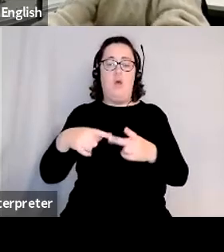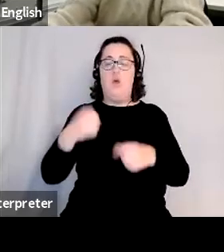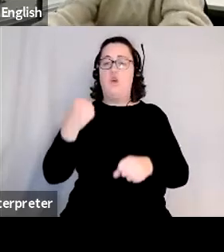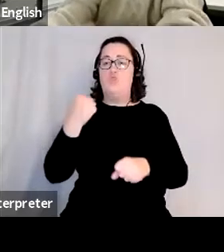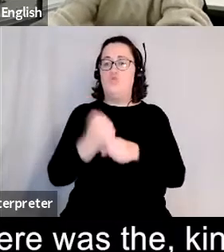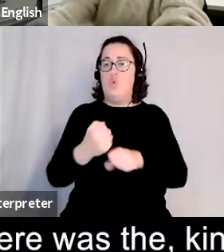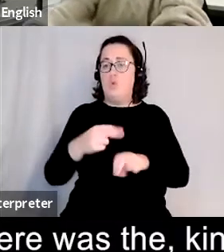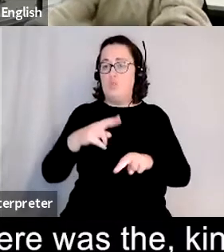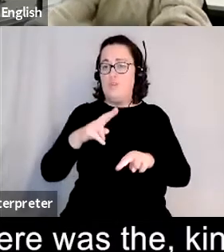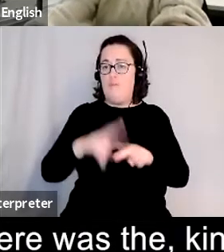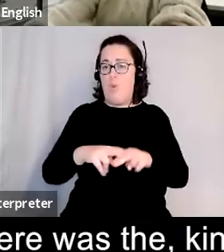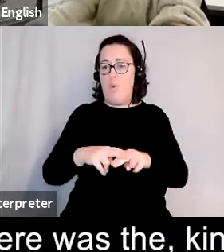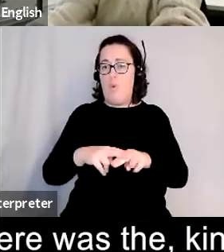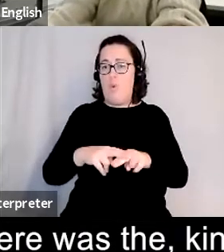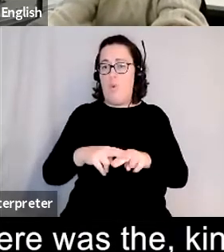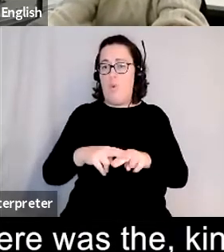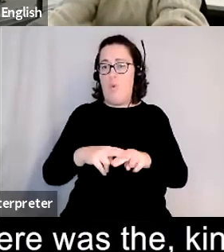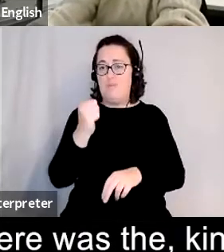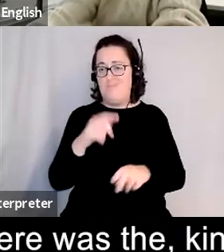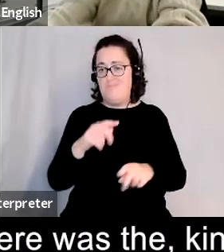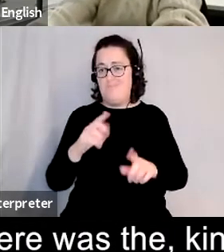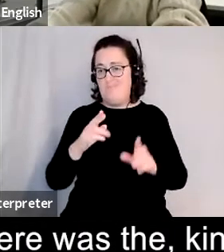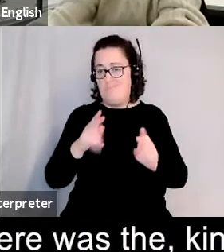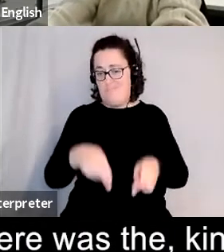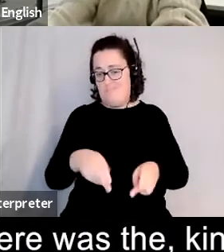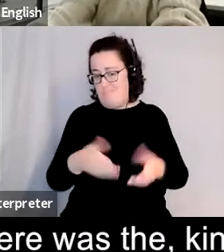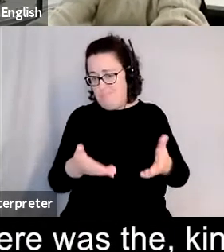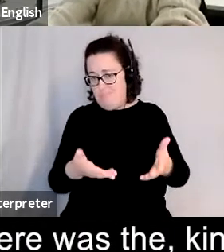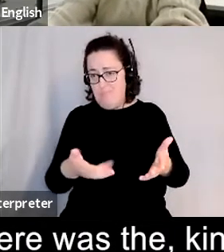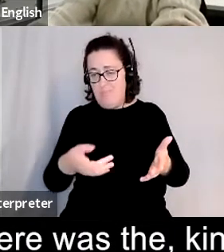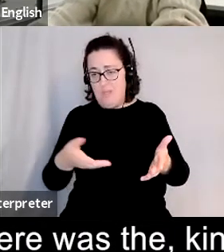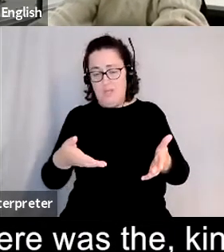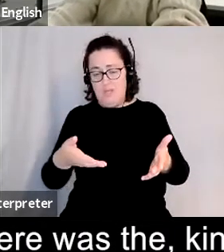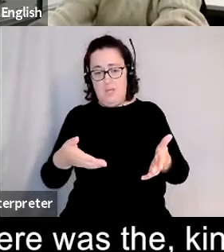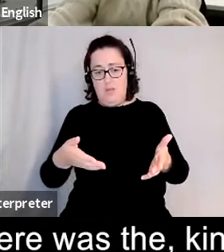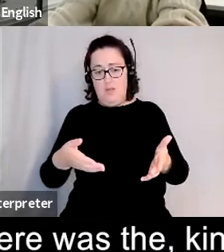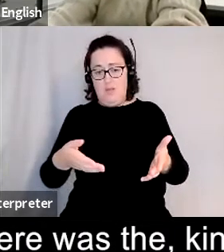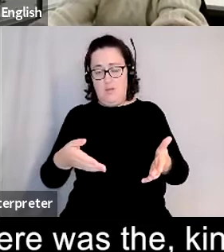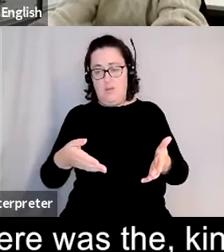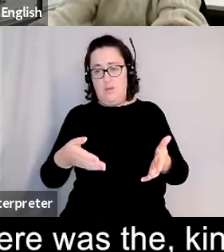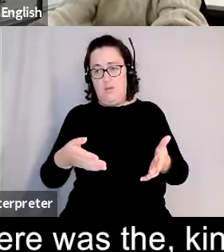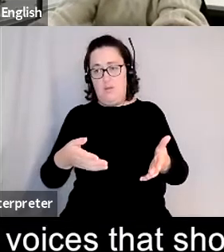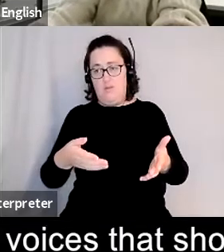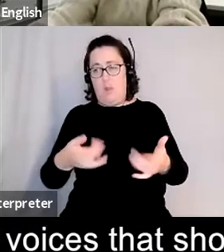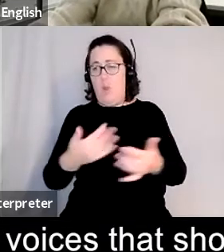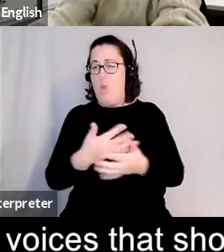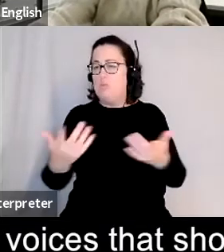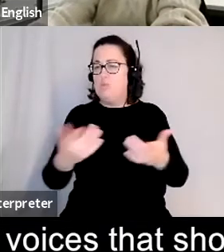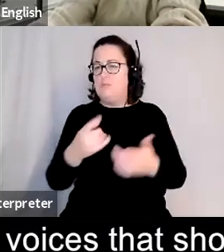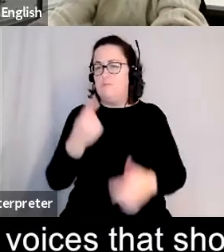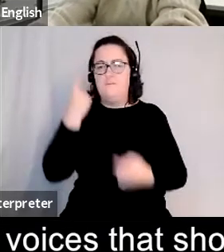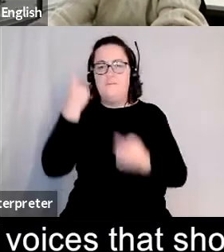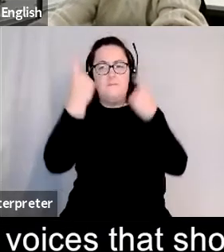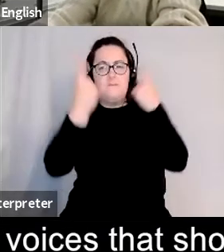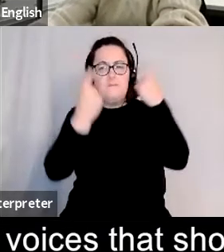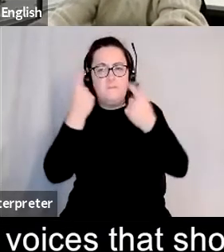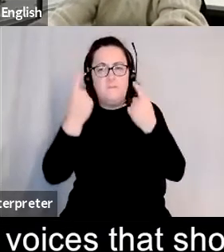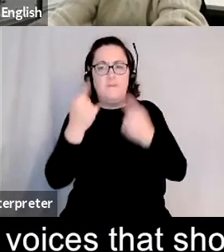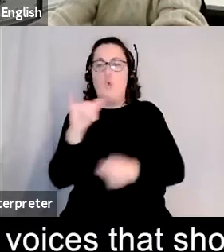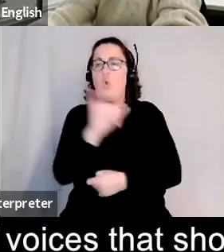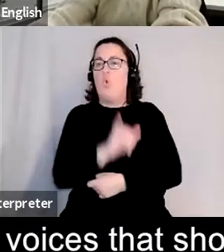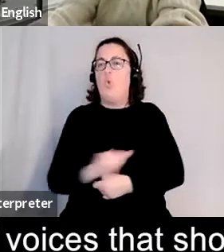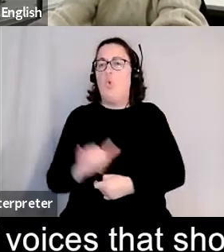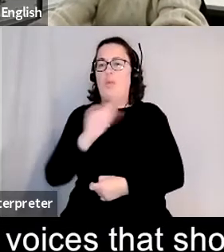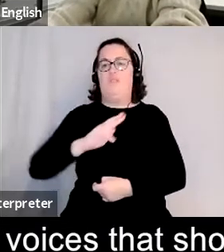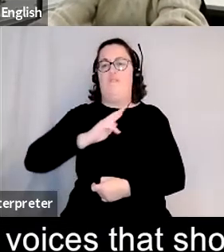um murder there was the kind of again this sort of big big questions about the kind of voices that should be in the public realm